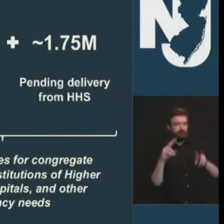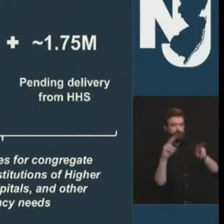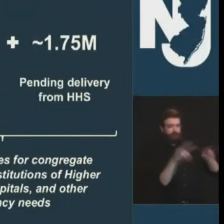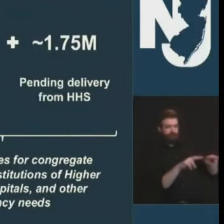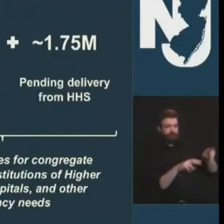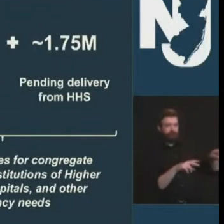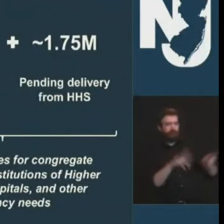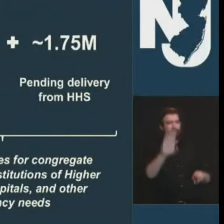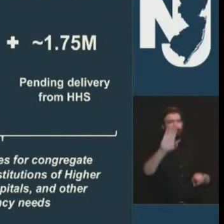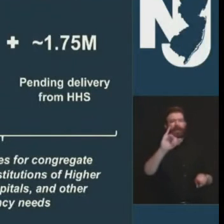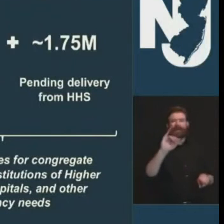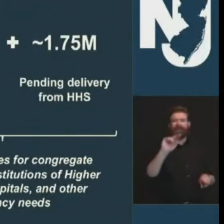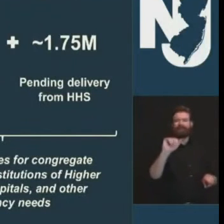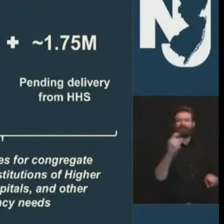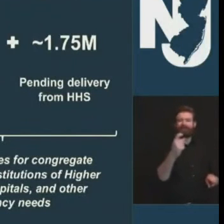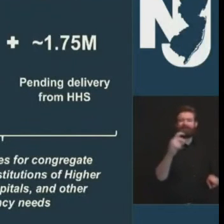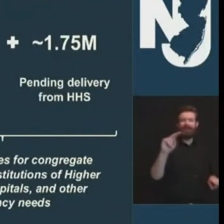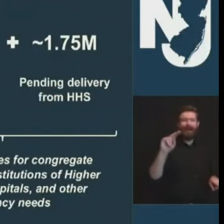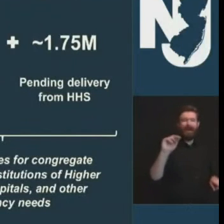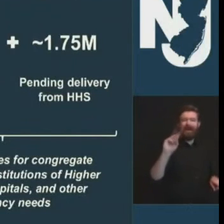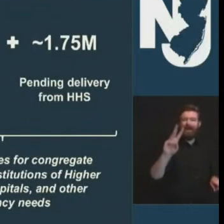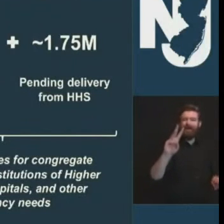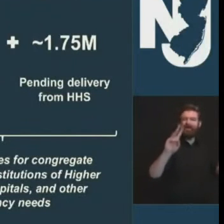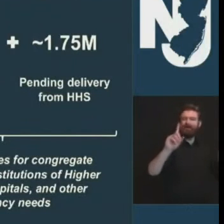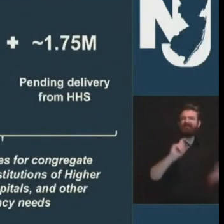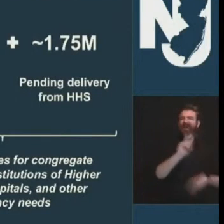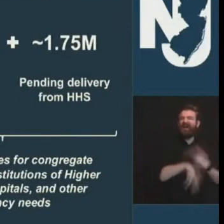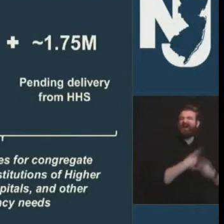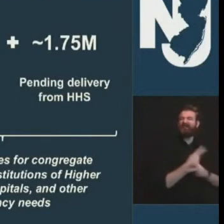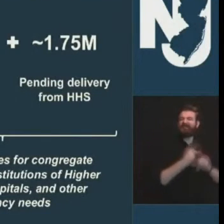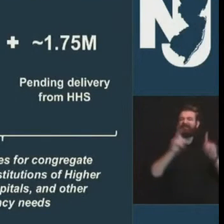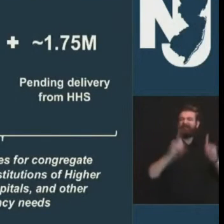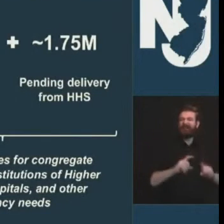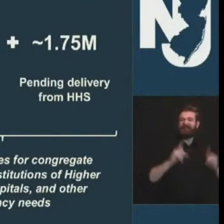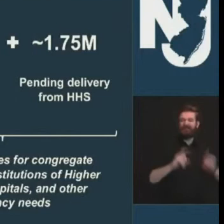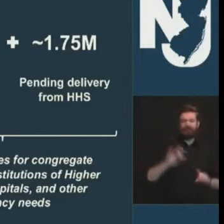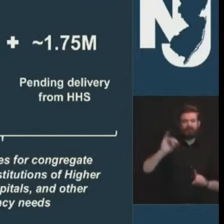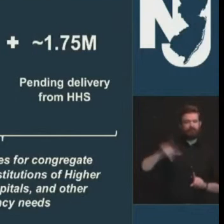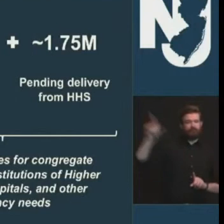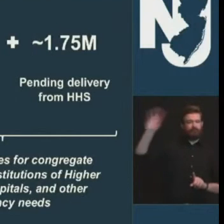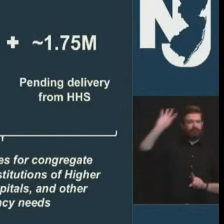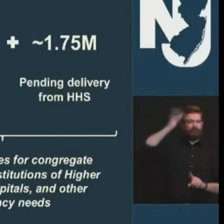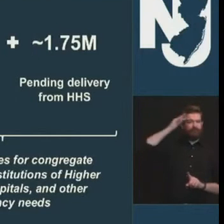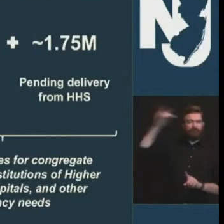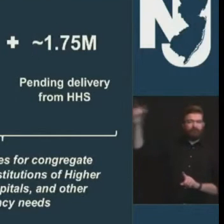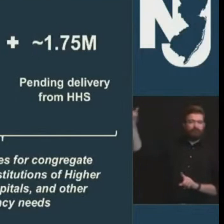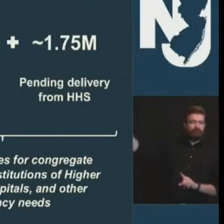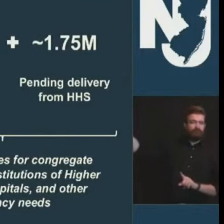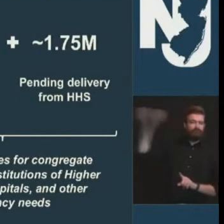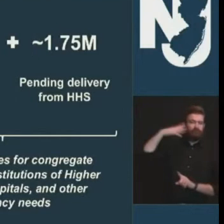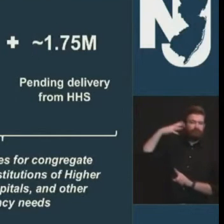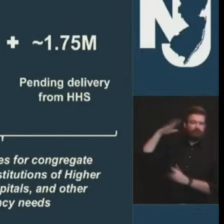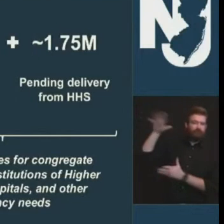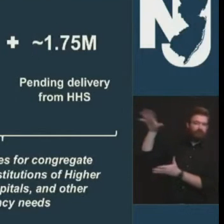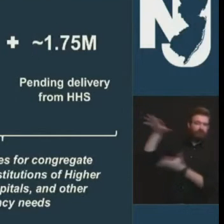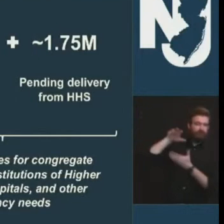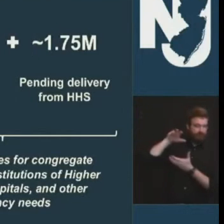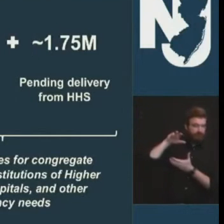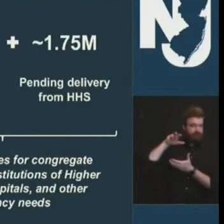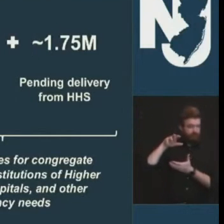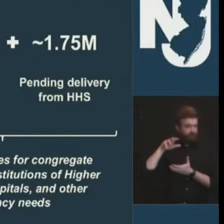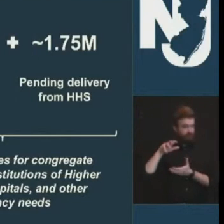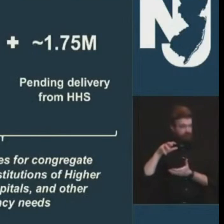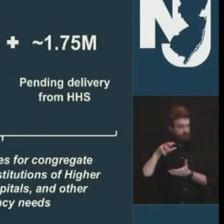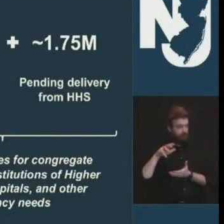we have received from the federal government out into the field some 600 000 binax now tests are currently